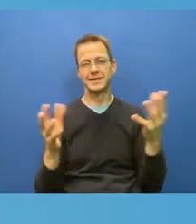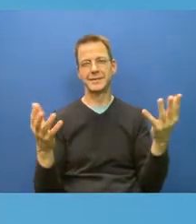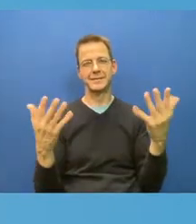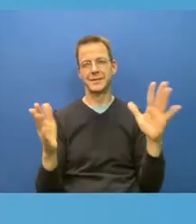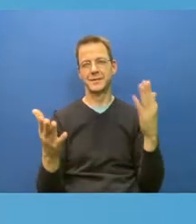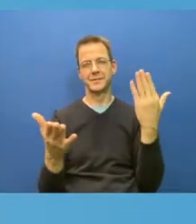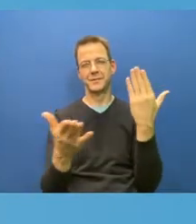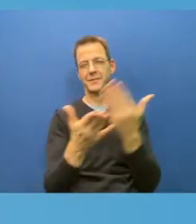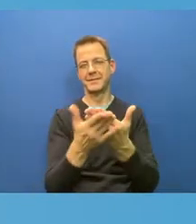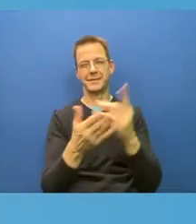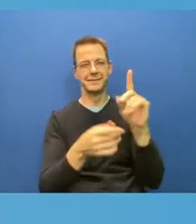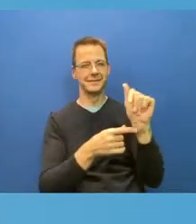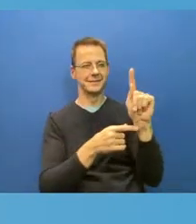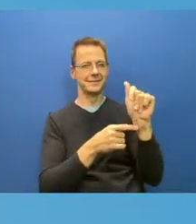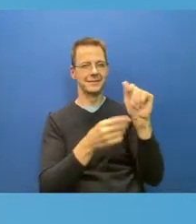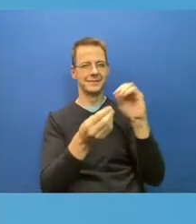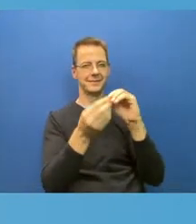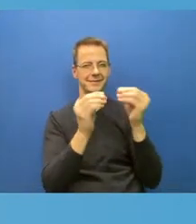in.